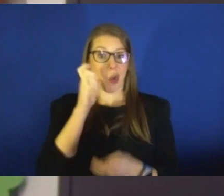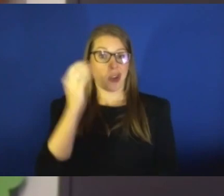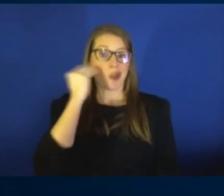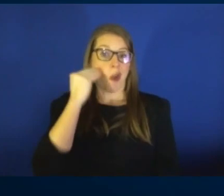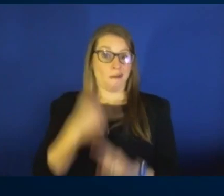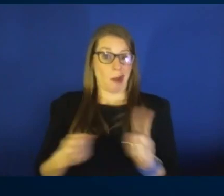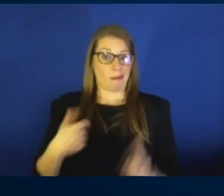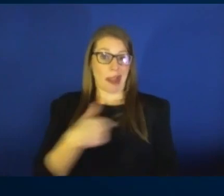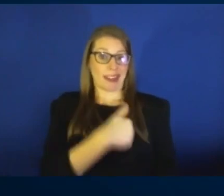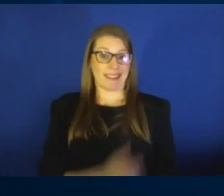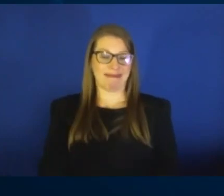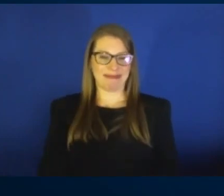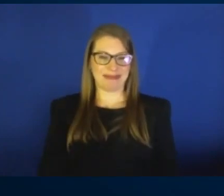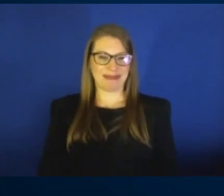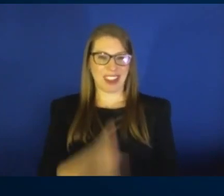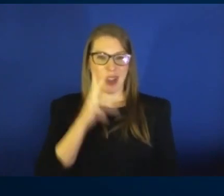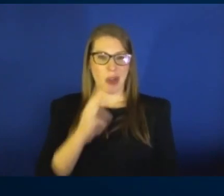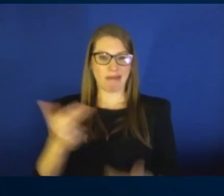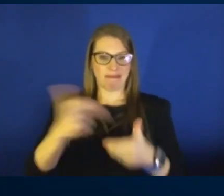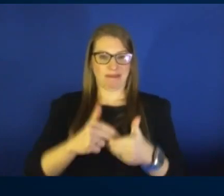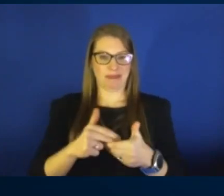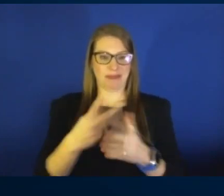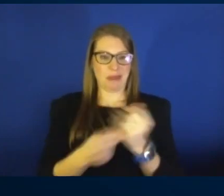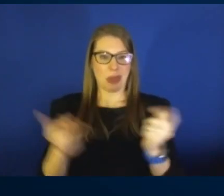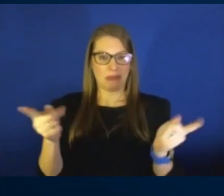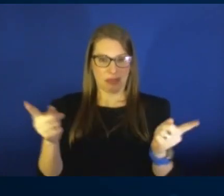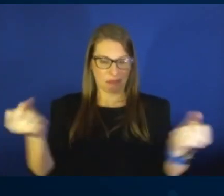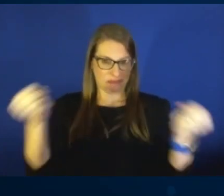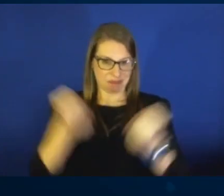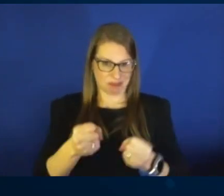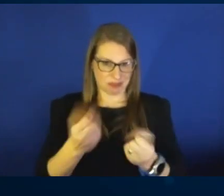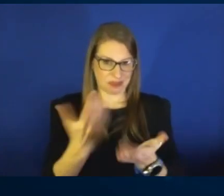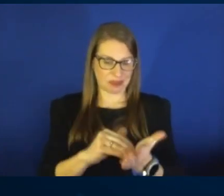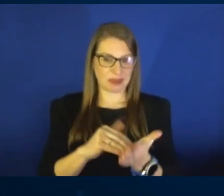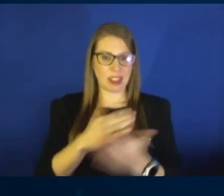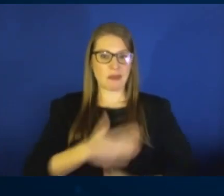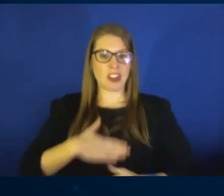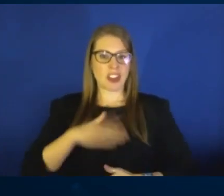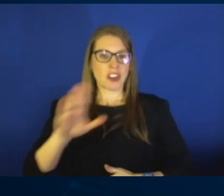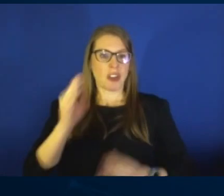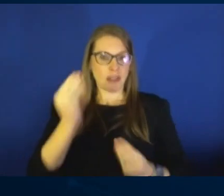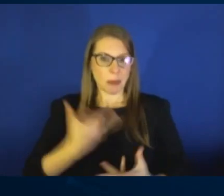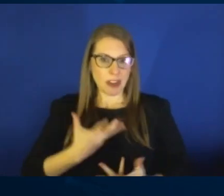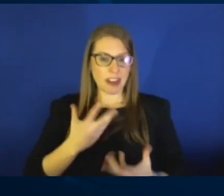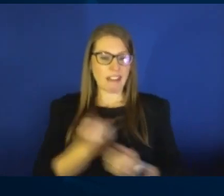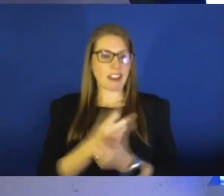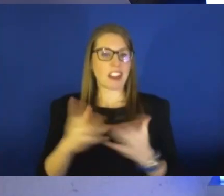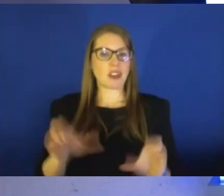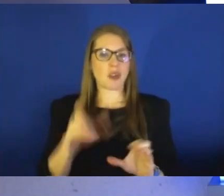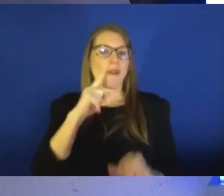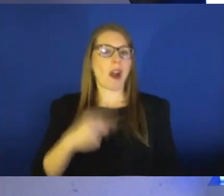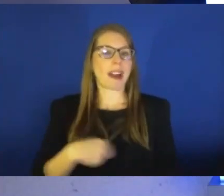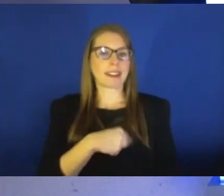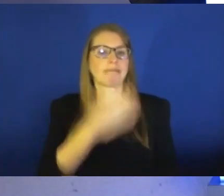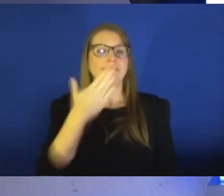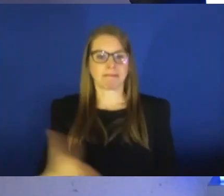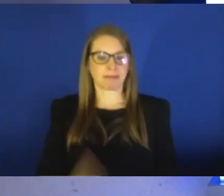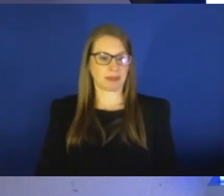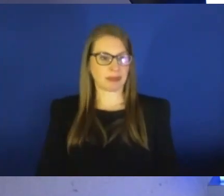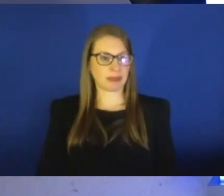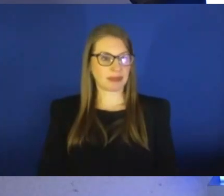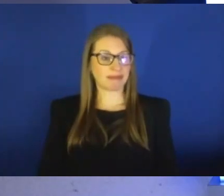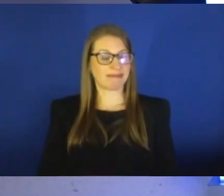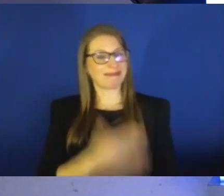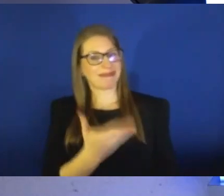we're going to get you back on. Thank you so much. We appreciate all your information and all that you do for us. Thank you very much. Dr. Schmitke, again, great to see you.